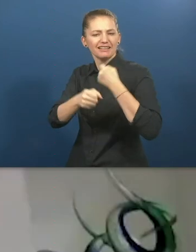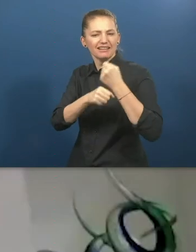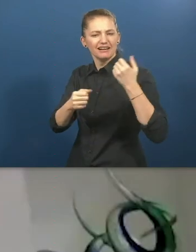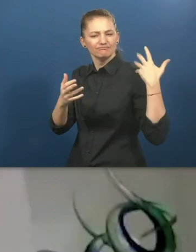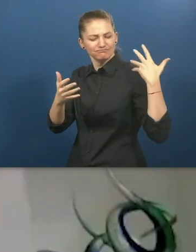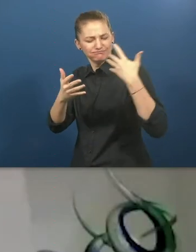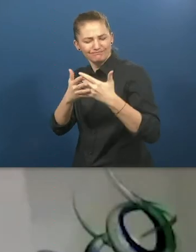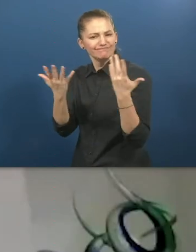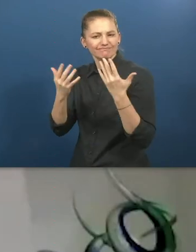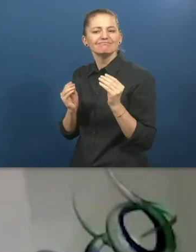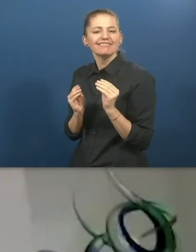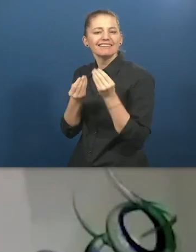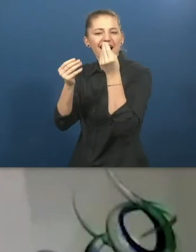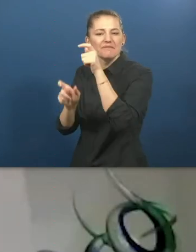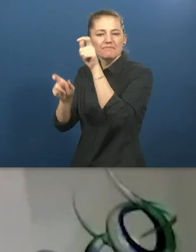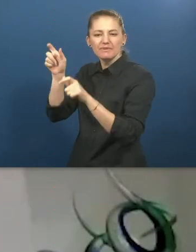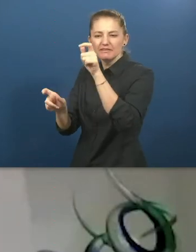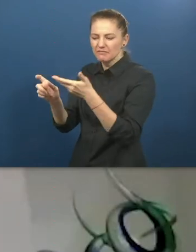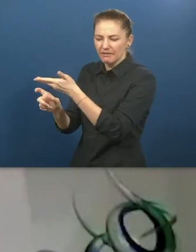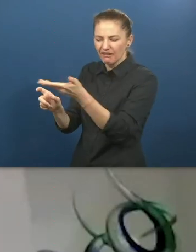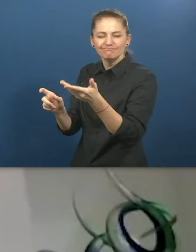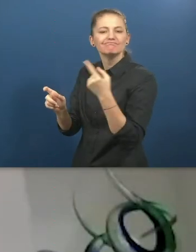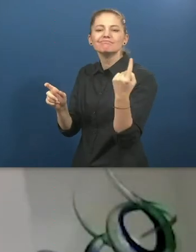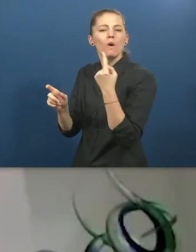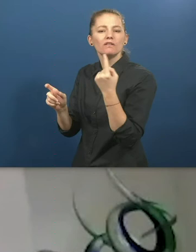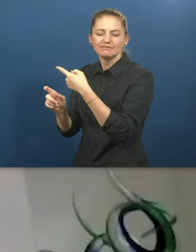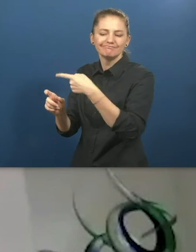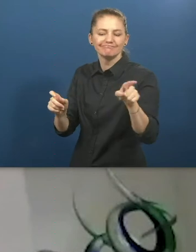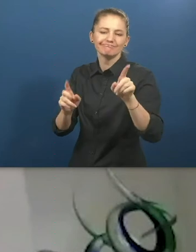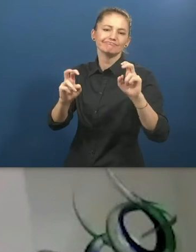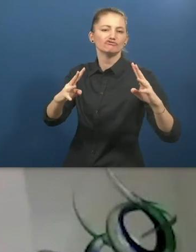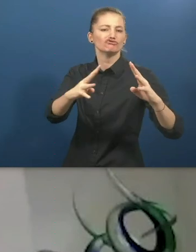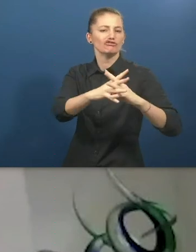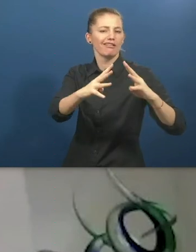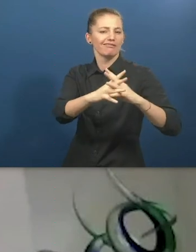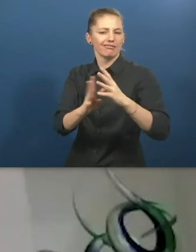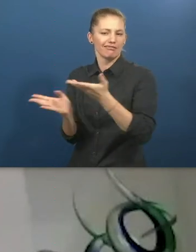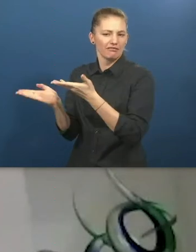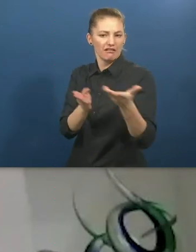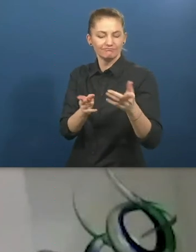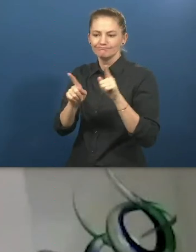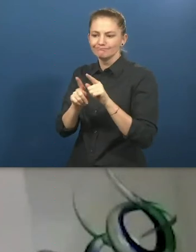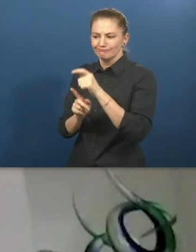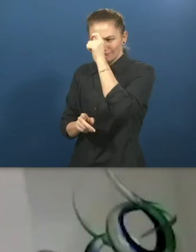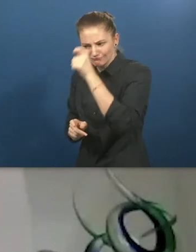For many years these young people were just expected to go to day services and not to be real citizens